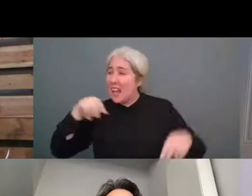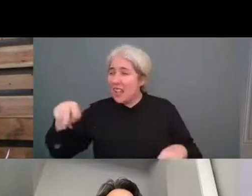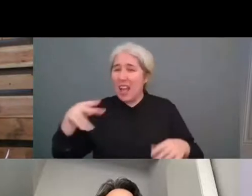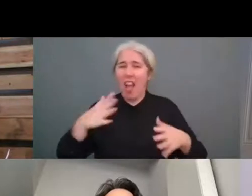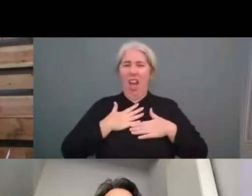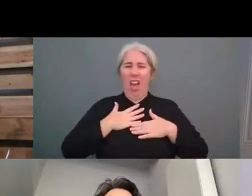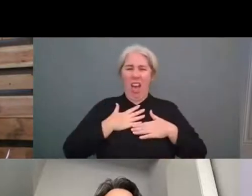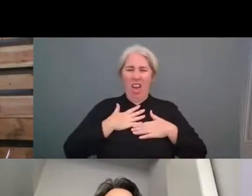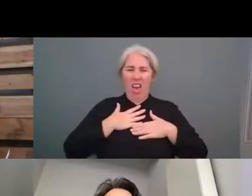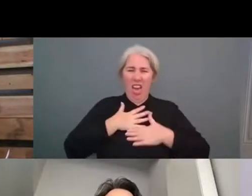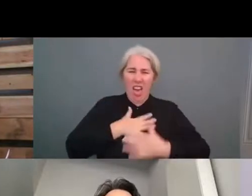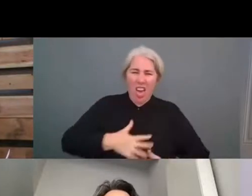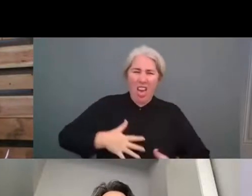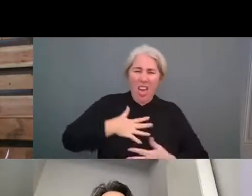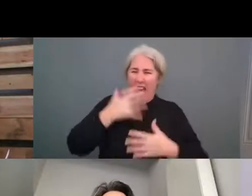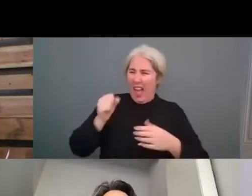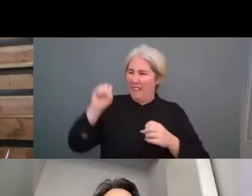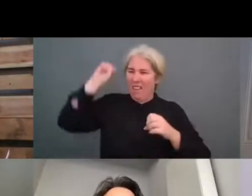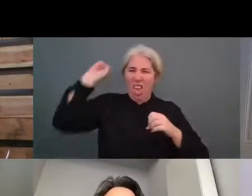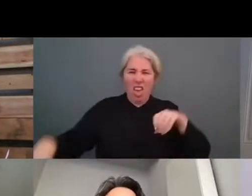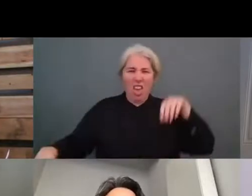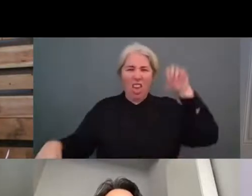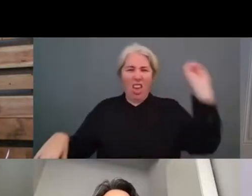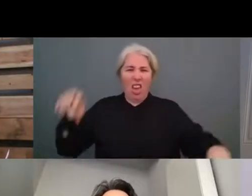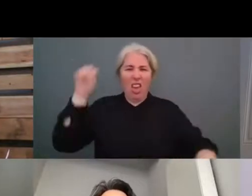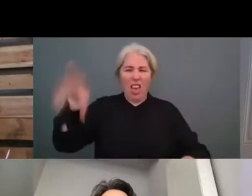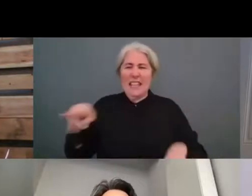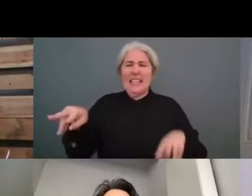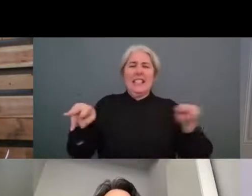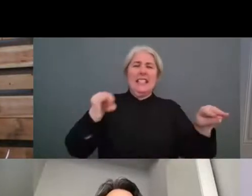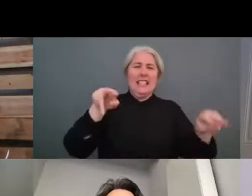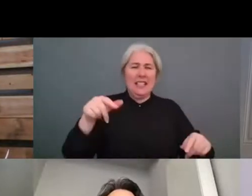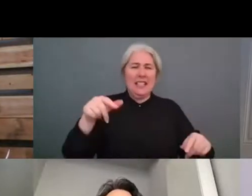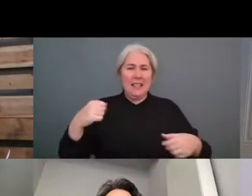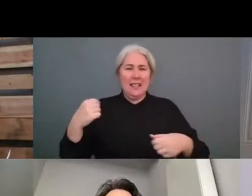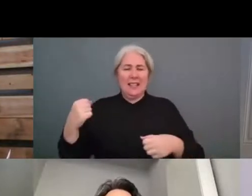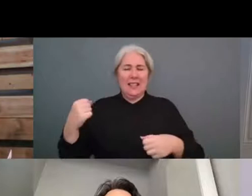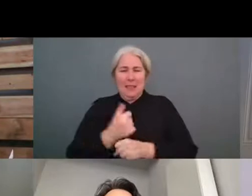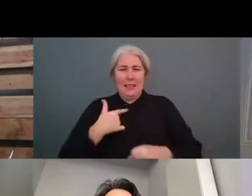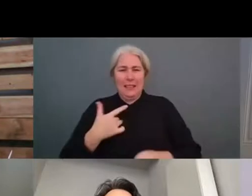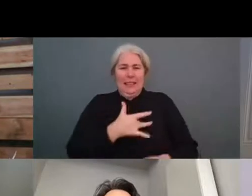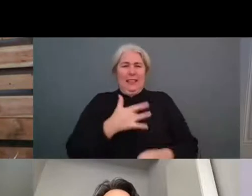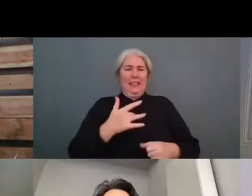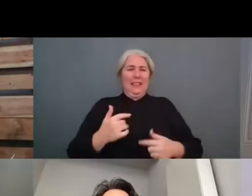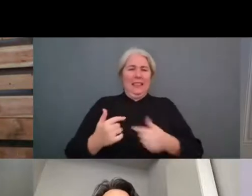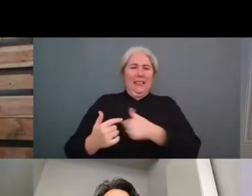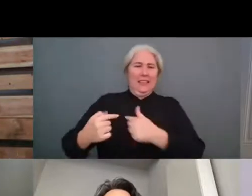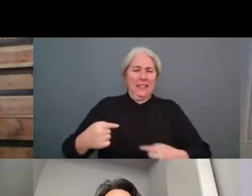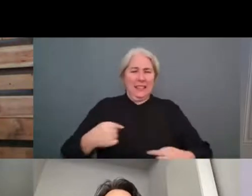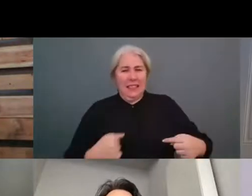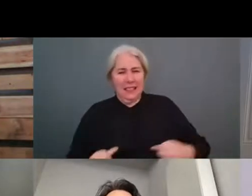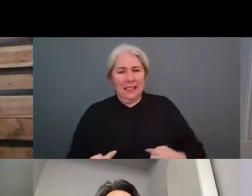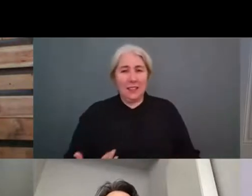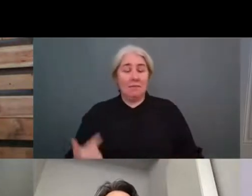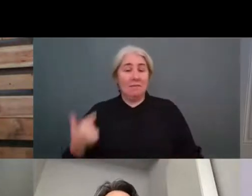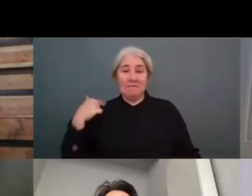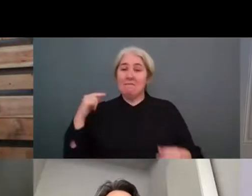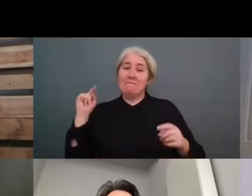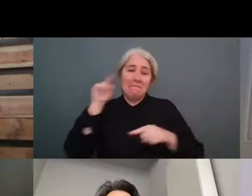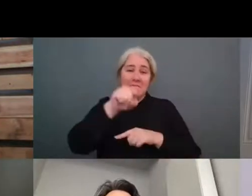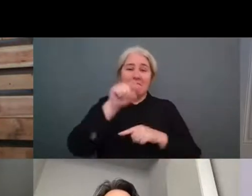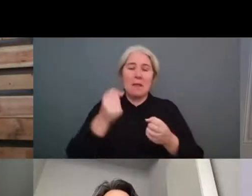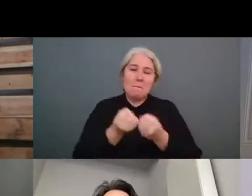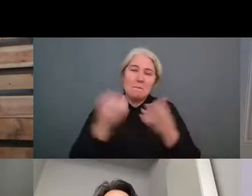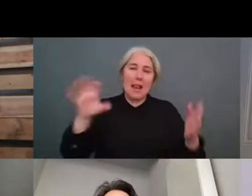attended several world european championships in football basketball and the olympic games and